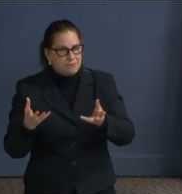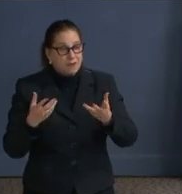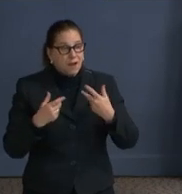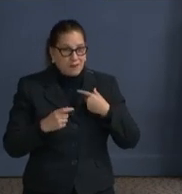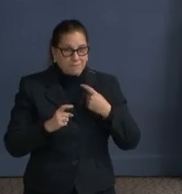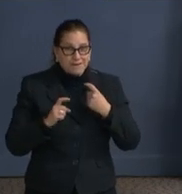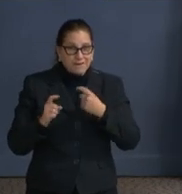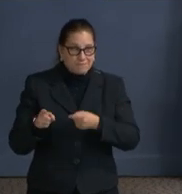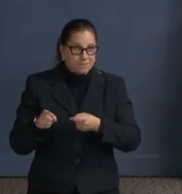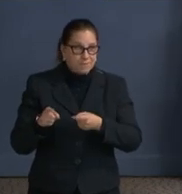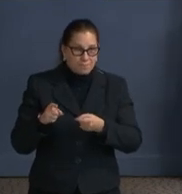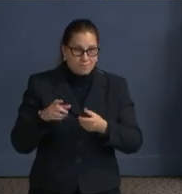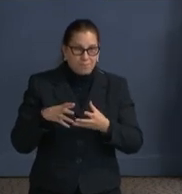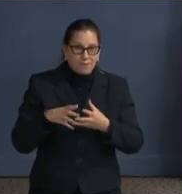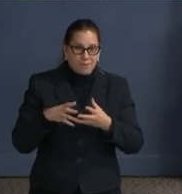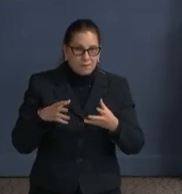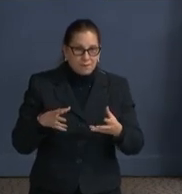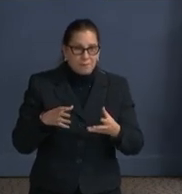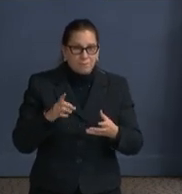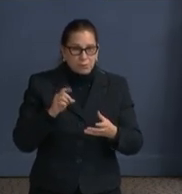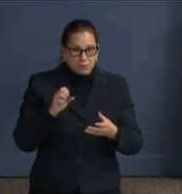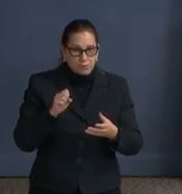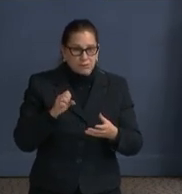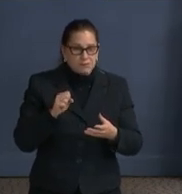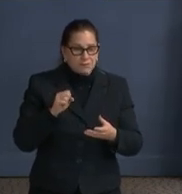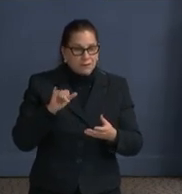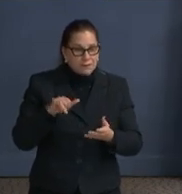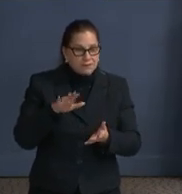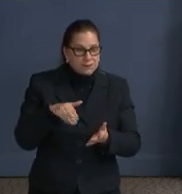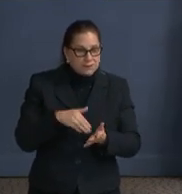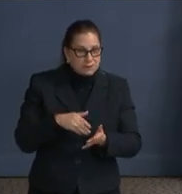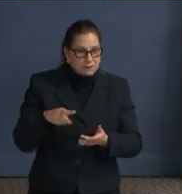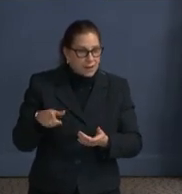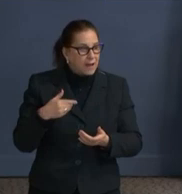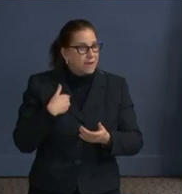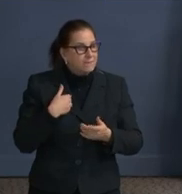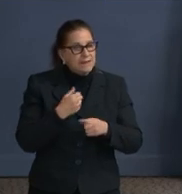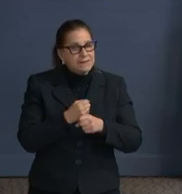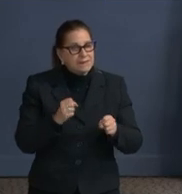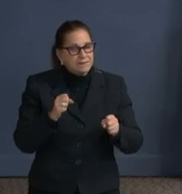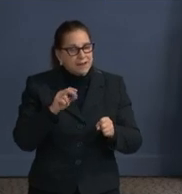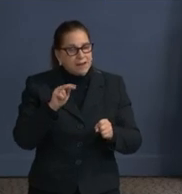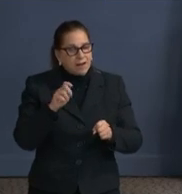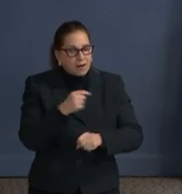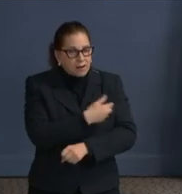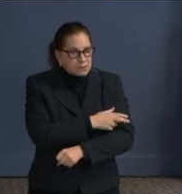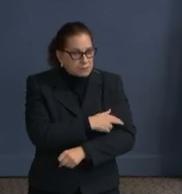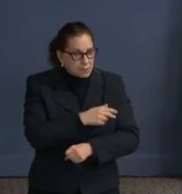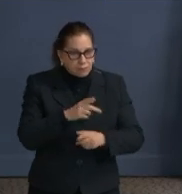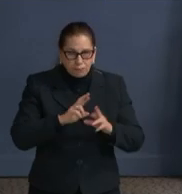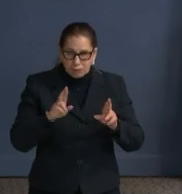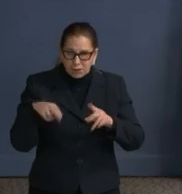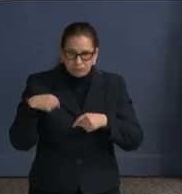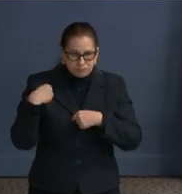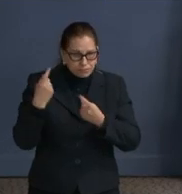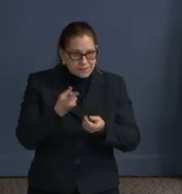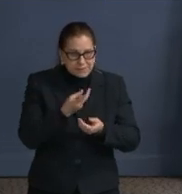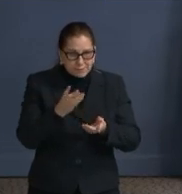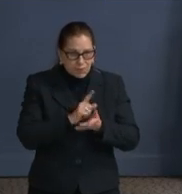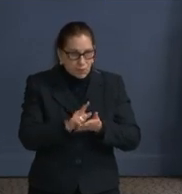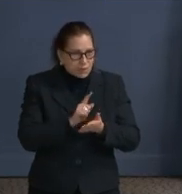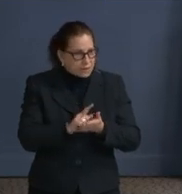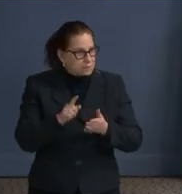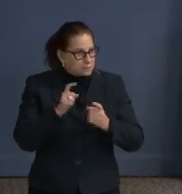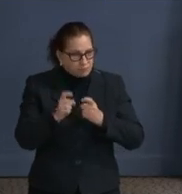and health centers and those safety net hospitals vaccine for several weeks to reach out to their patients. The